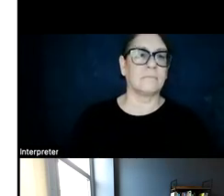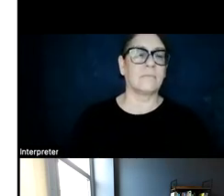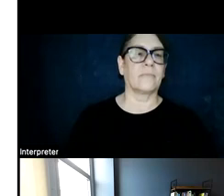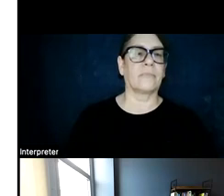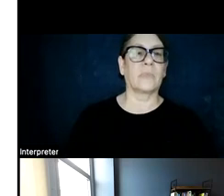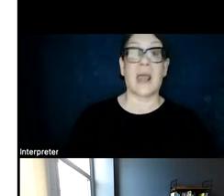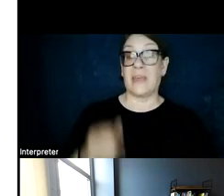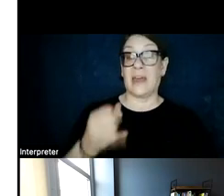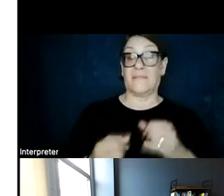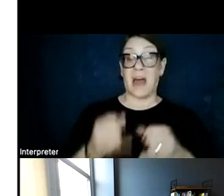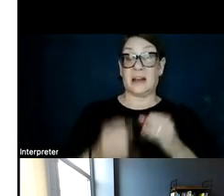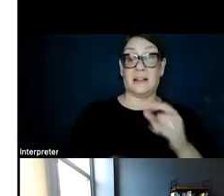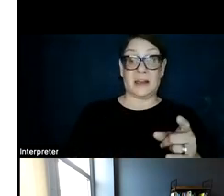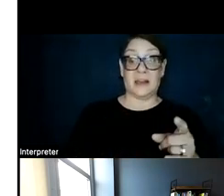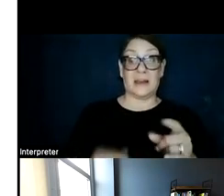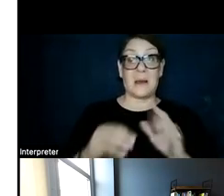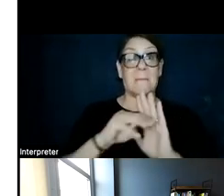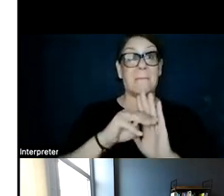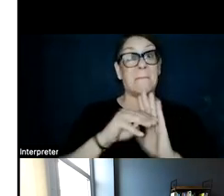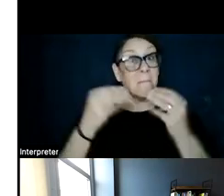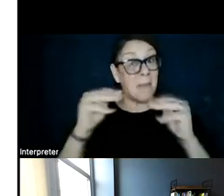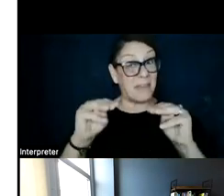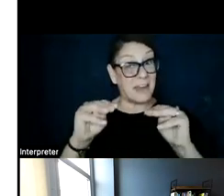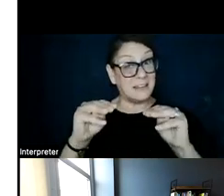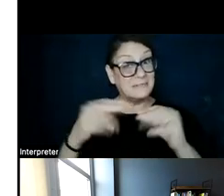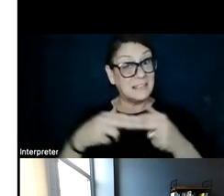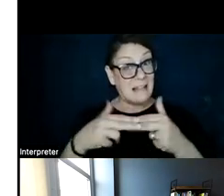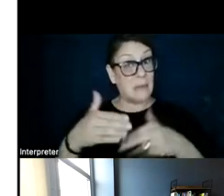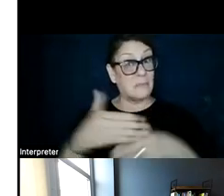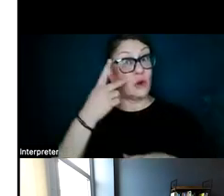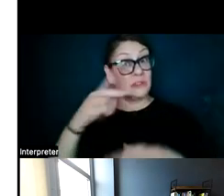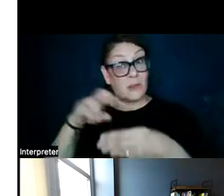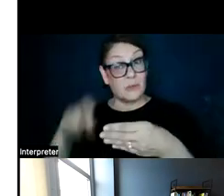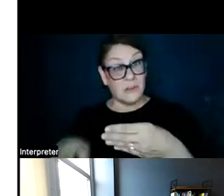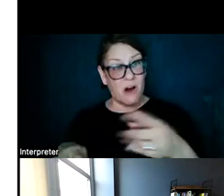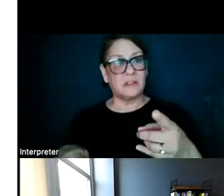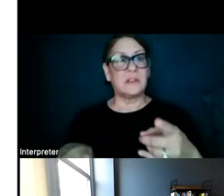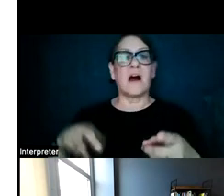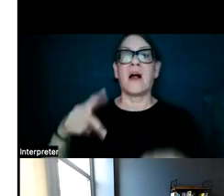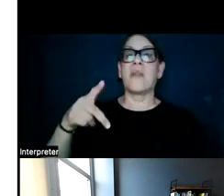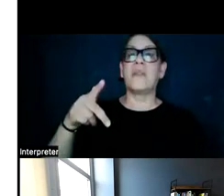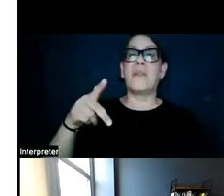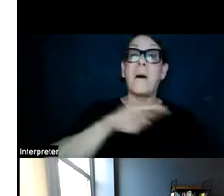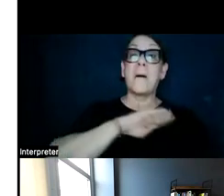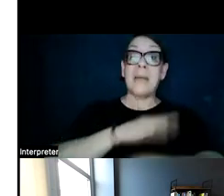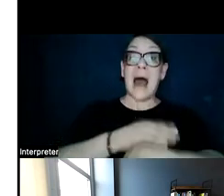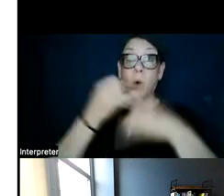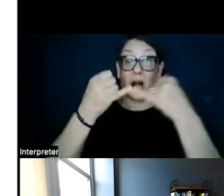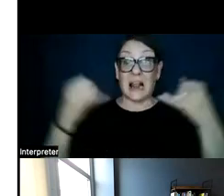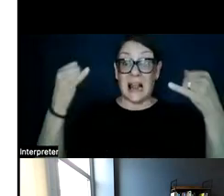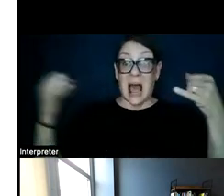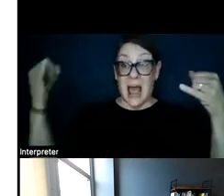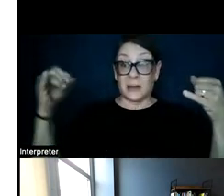Finally, so last method slide, before we head into the results, the power line routing costing, this is a